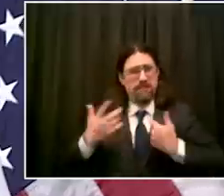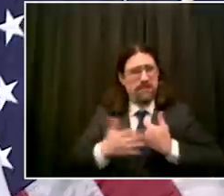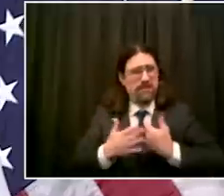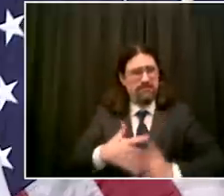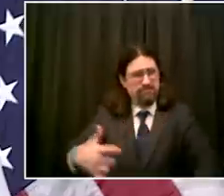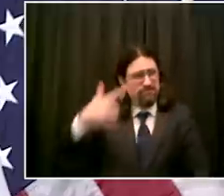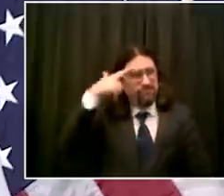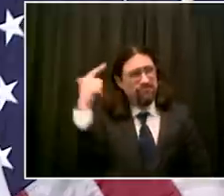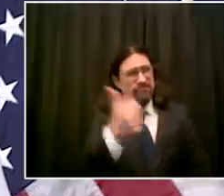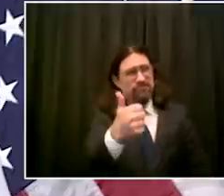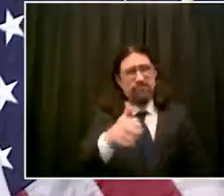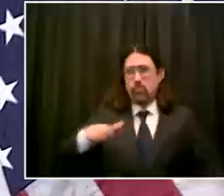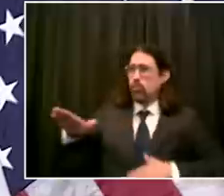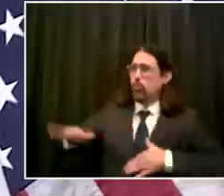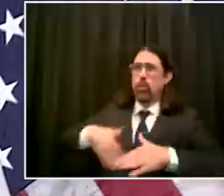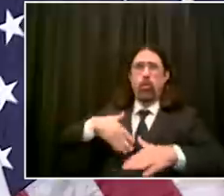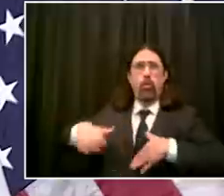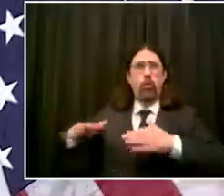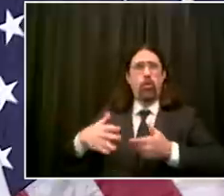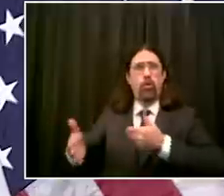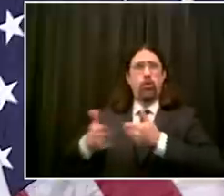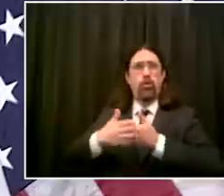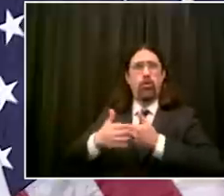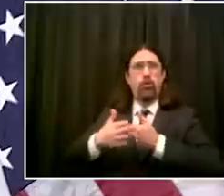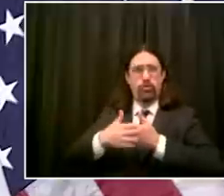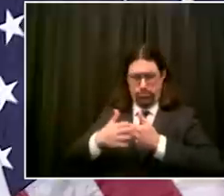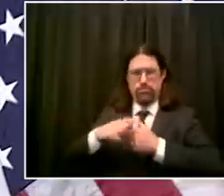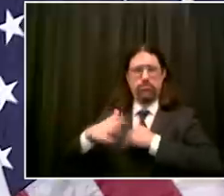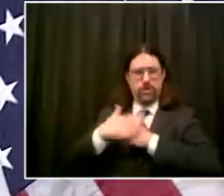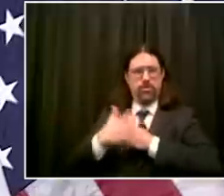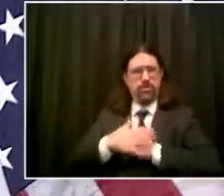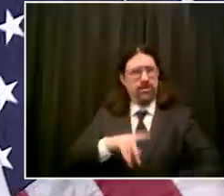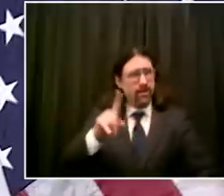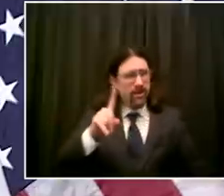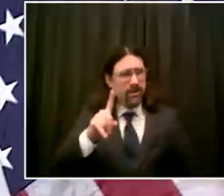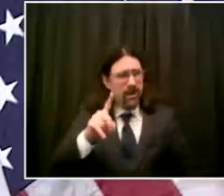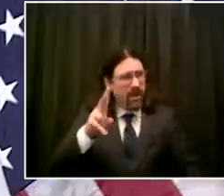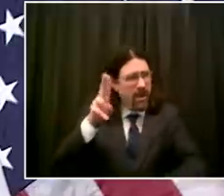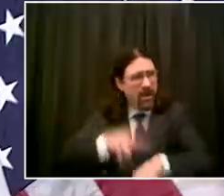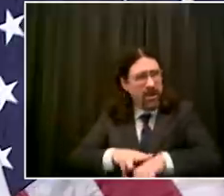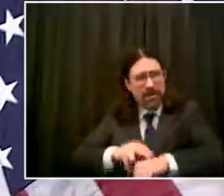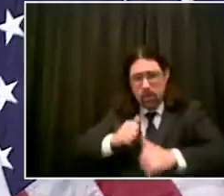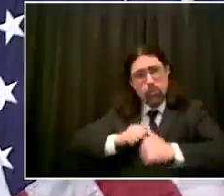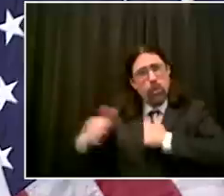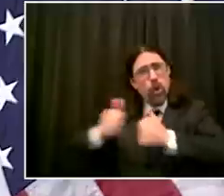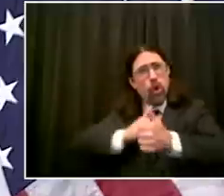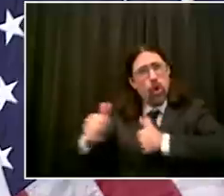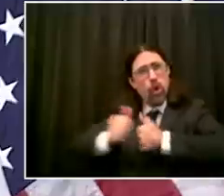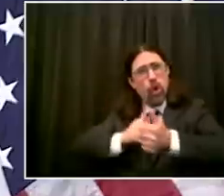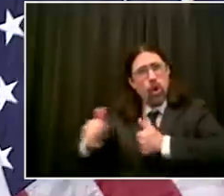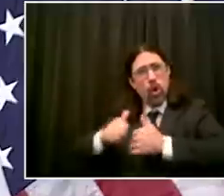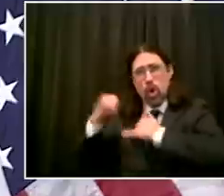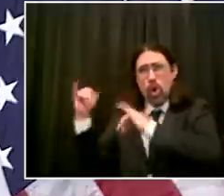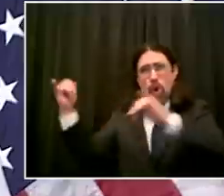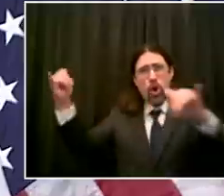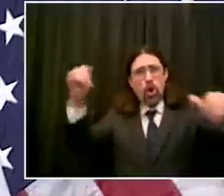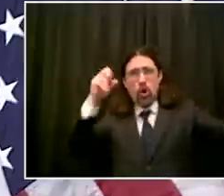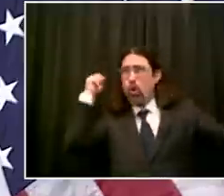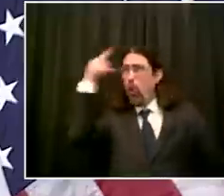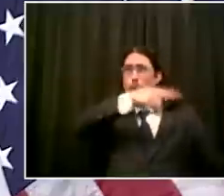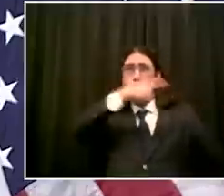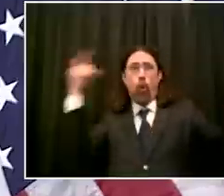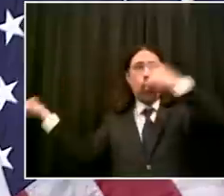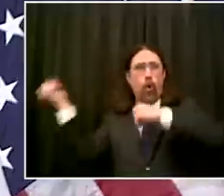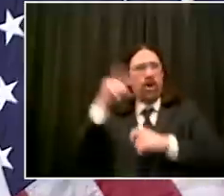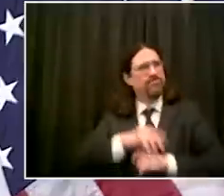that you can walk on uh take it in and then get back home but if we see people start to turn it into something like